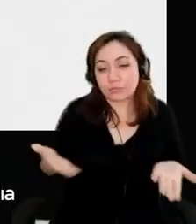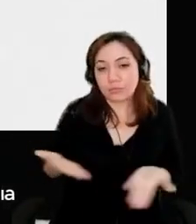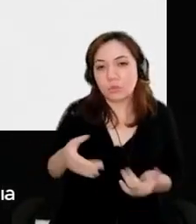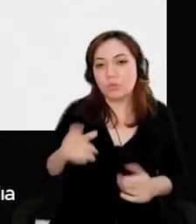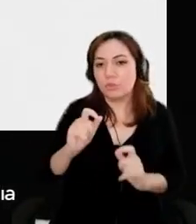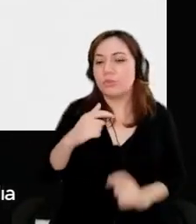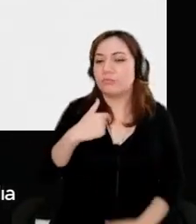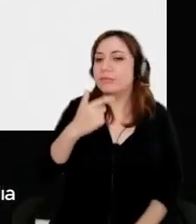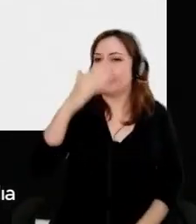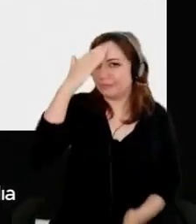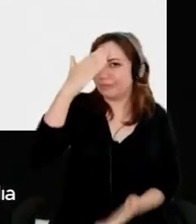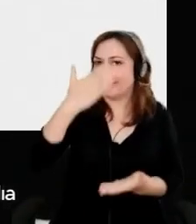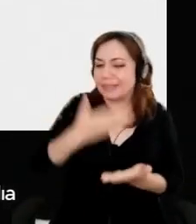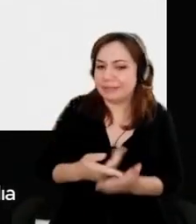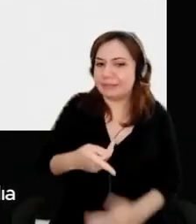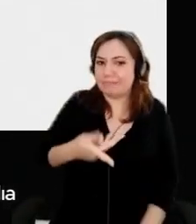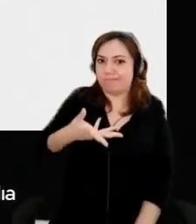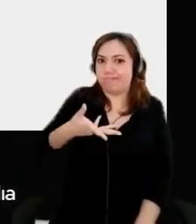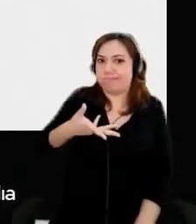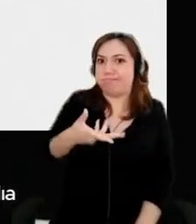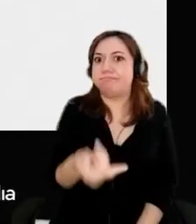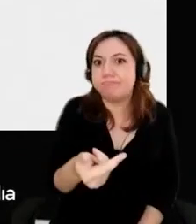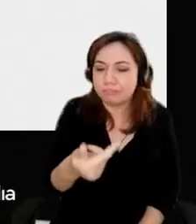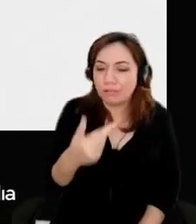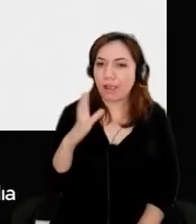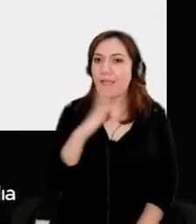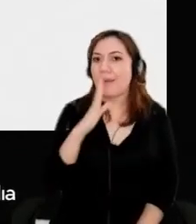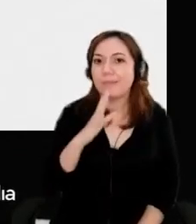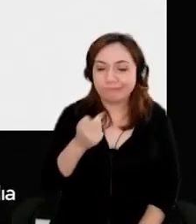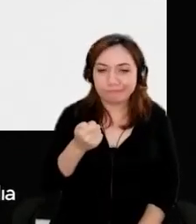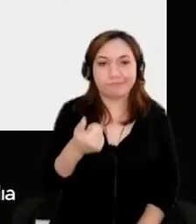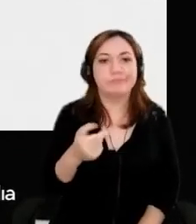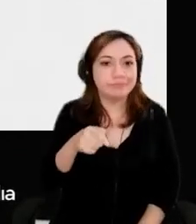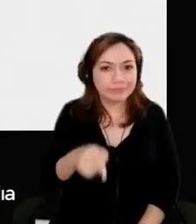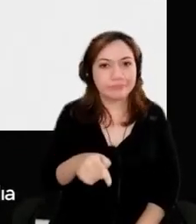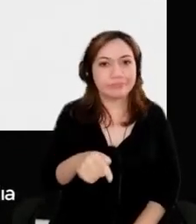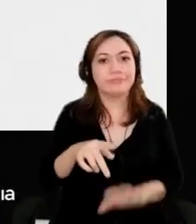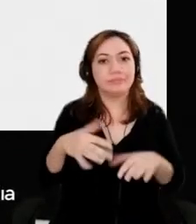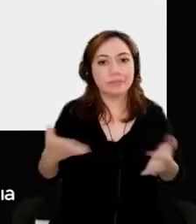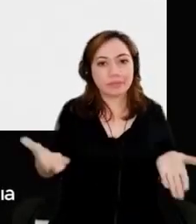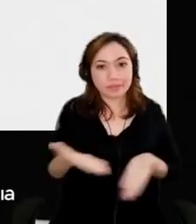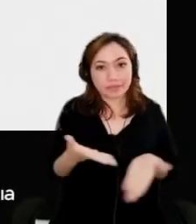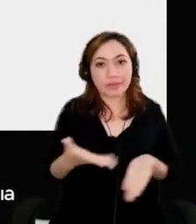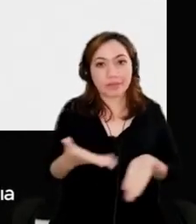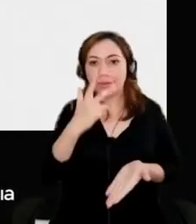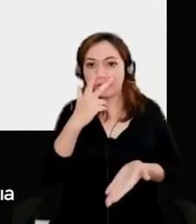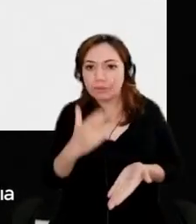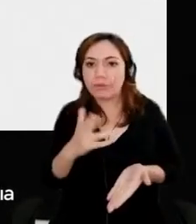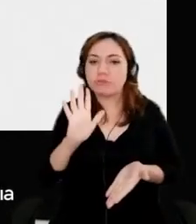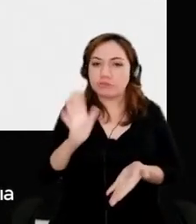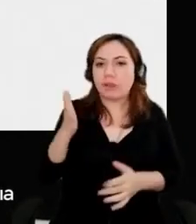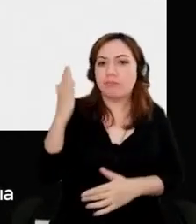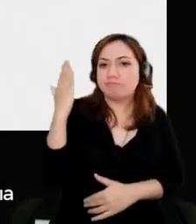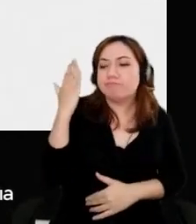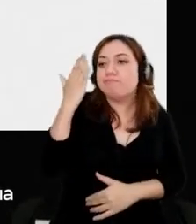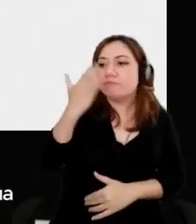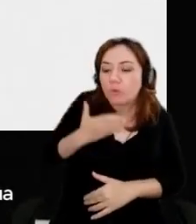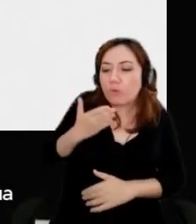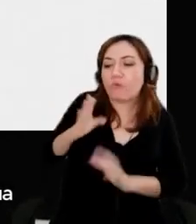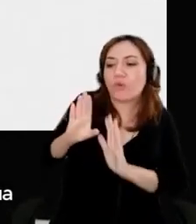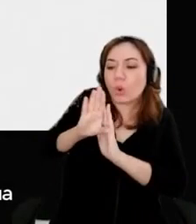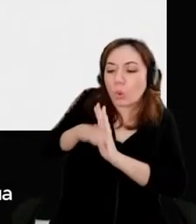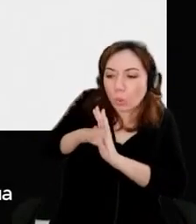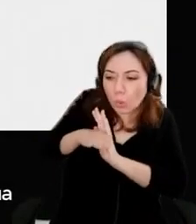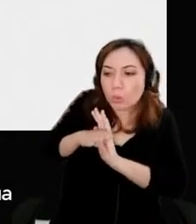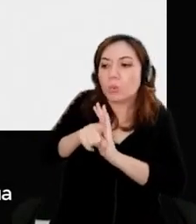very, very fast, very, very quickly. Until now, it's been proof of concepts, small projects, convincing